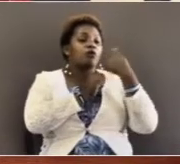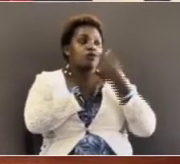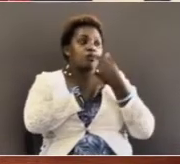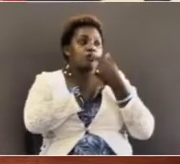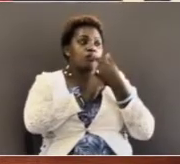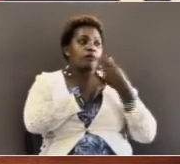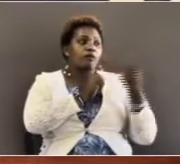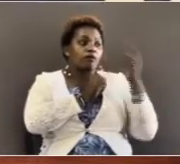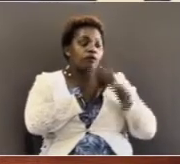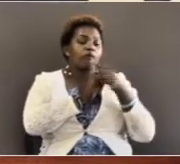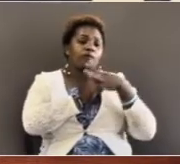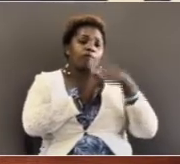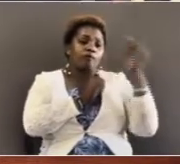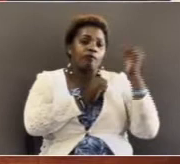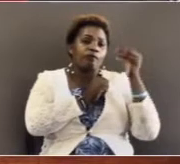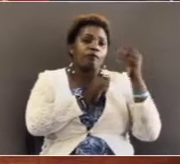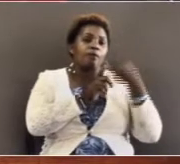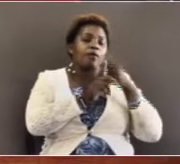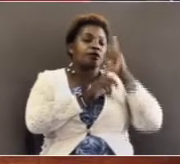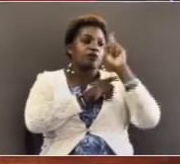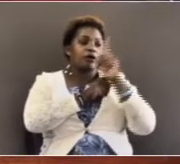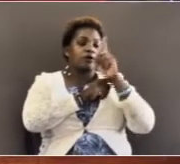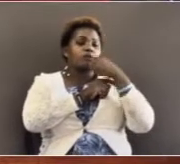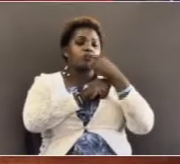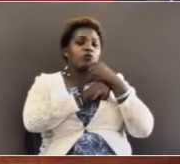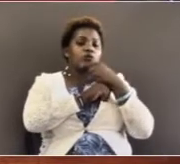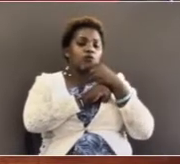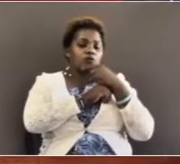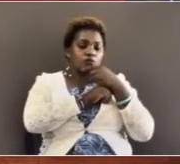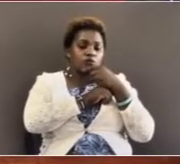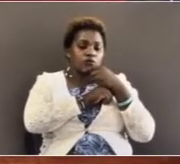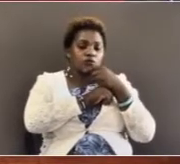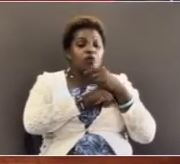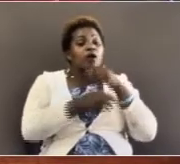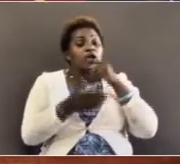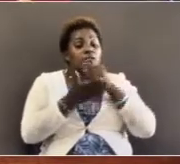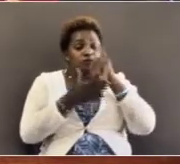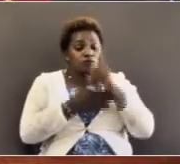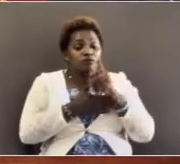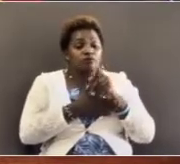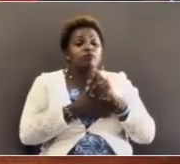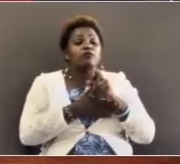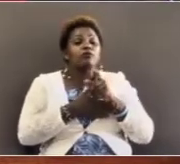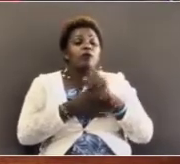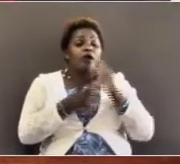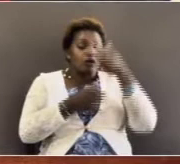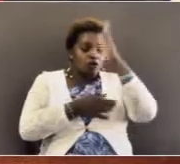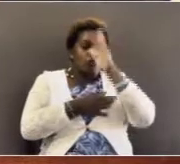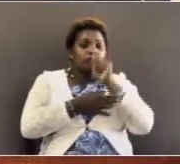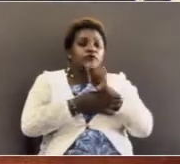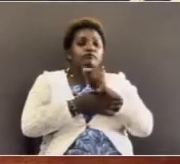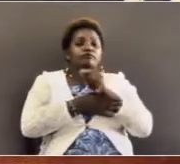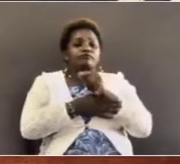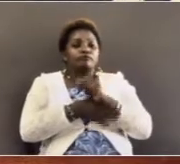is going to come and go, but one who wants to live with you. And that is God.